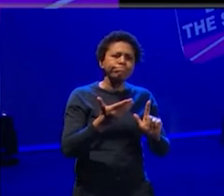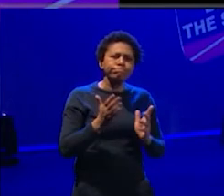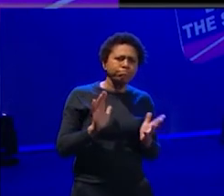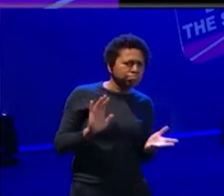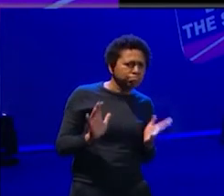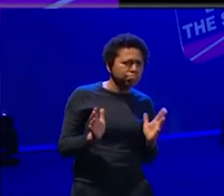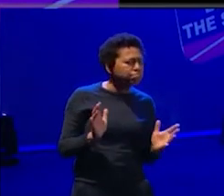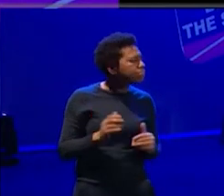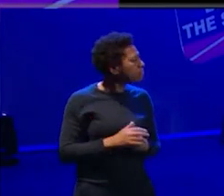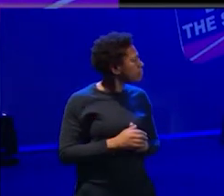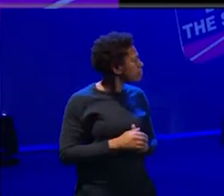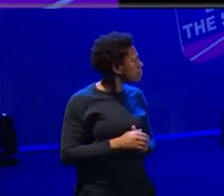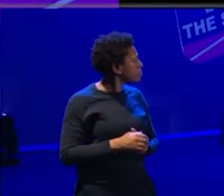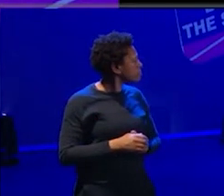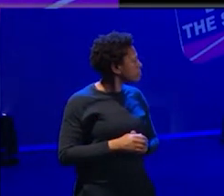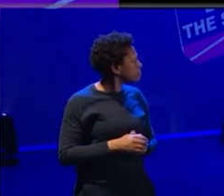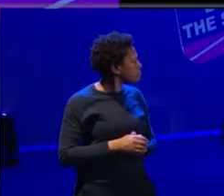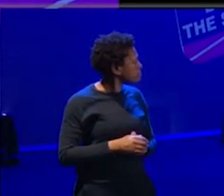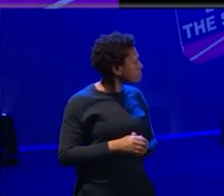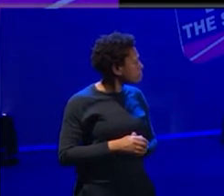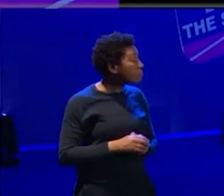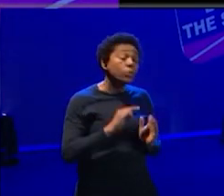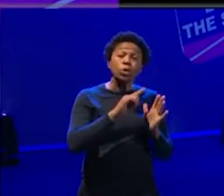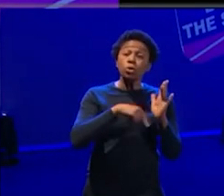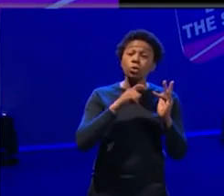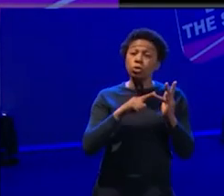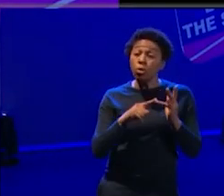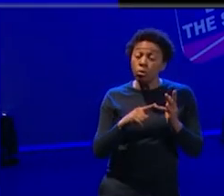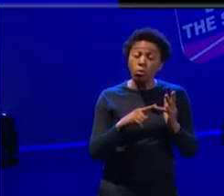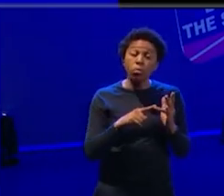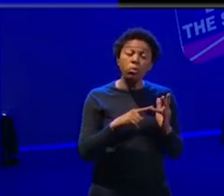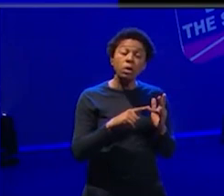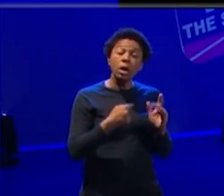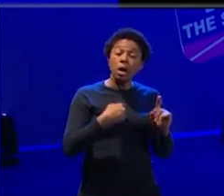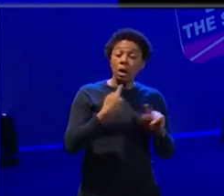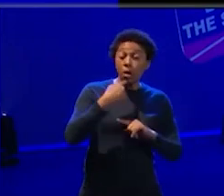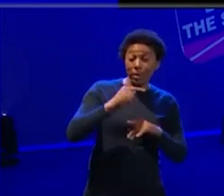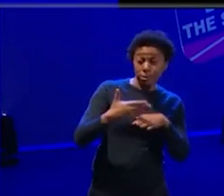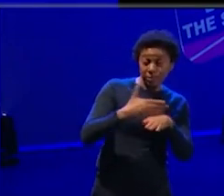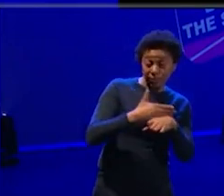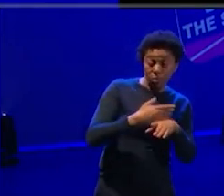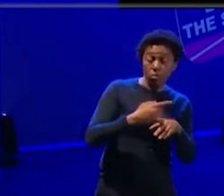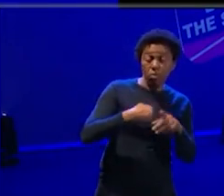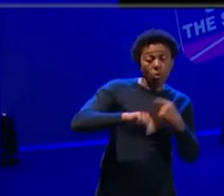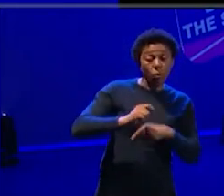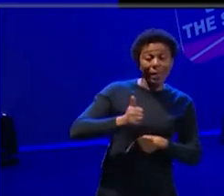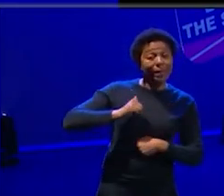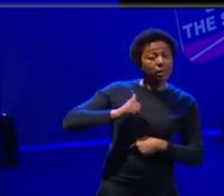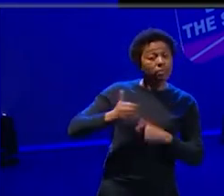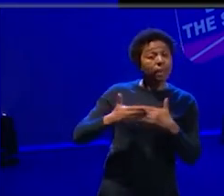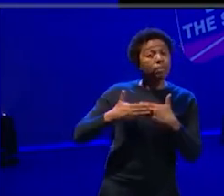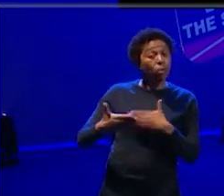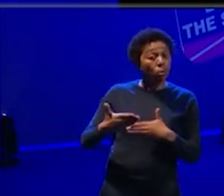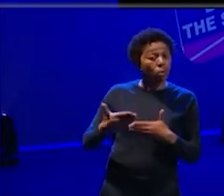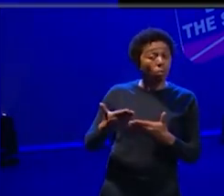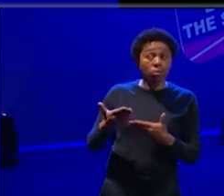Well, think for us, it comes down to, um, when I mentioned earlier about expecting better from the organizations that you work with,